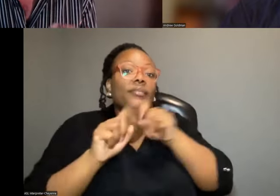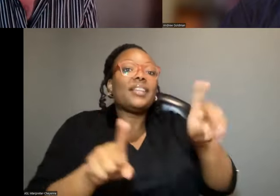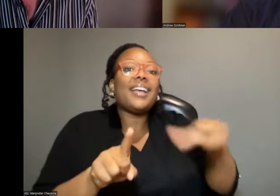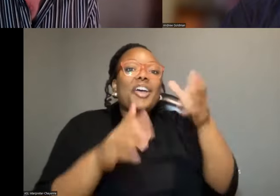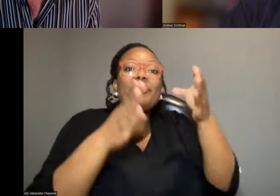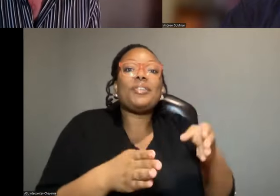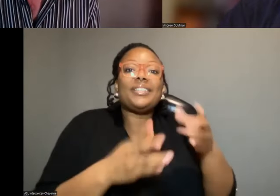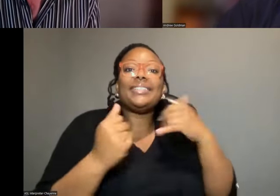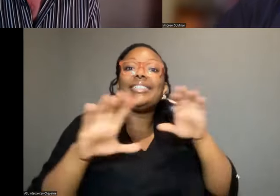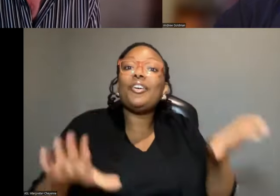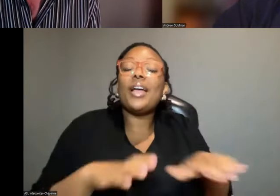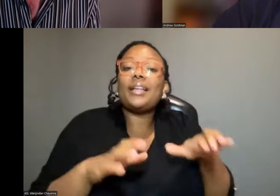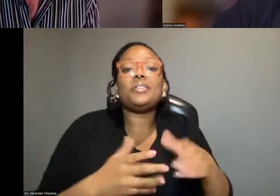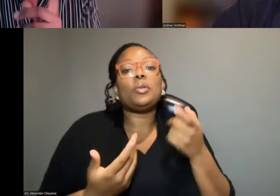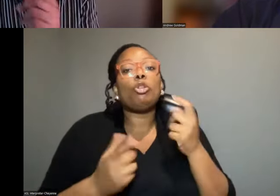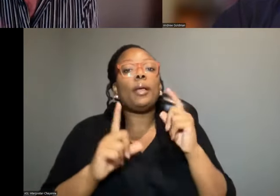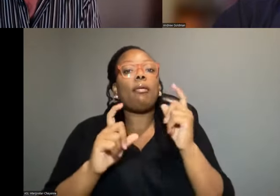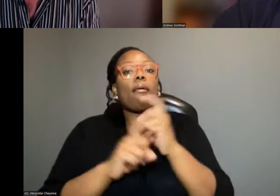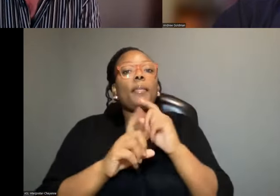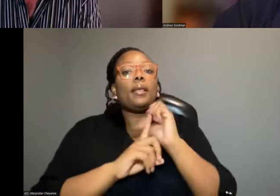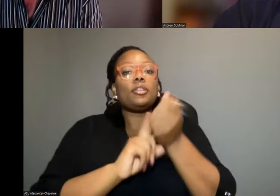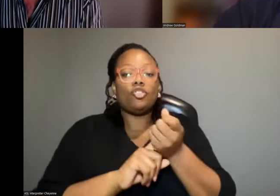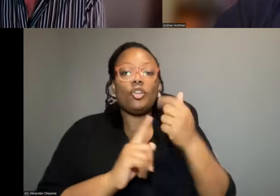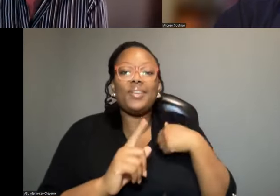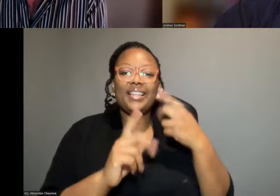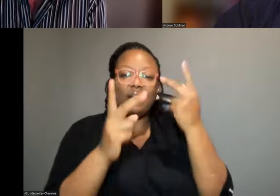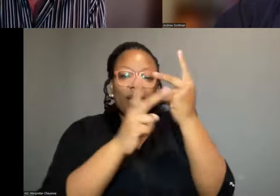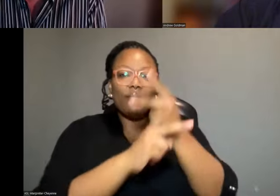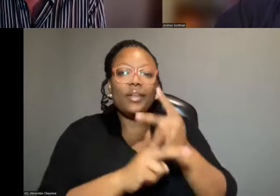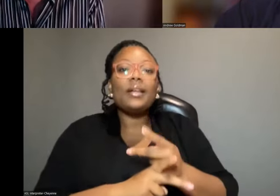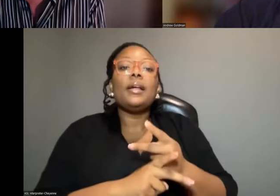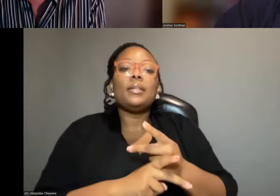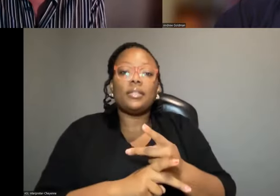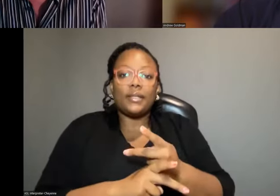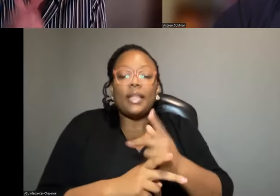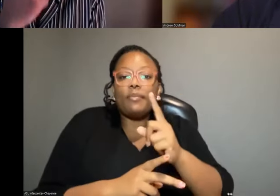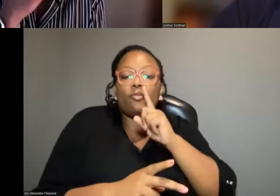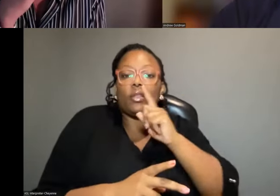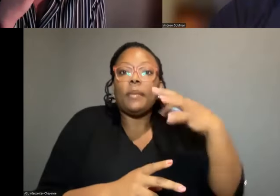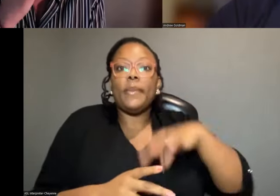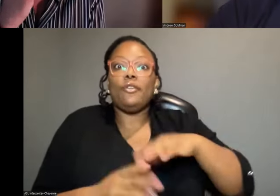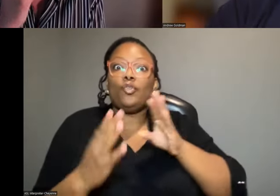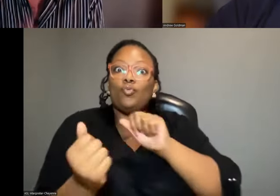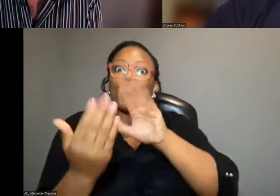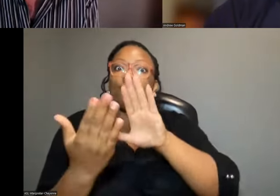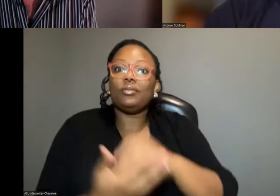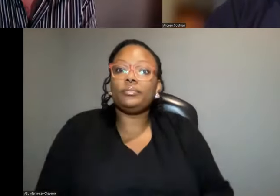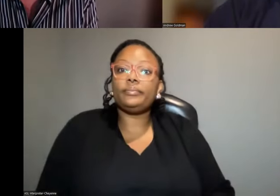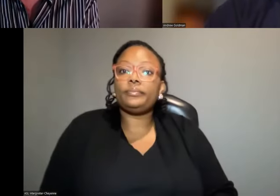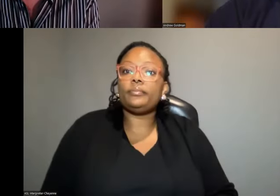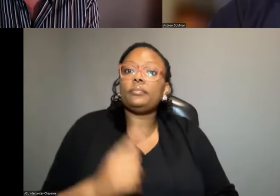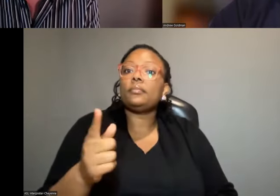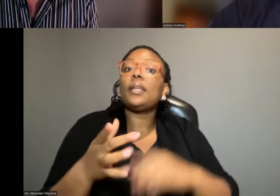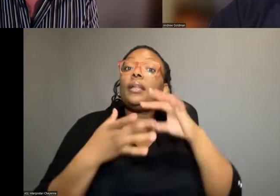it's a bit of a complicated situation that we need to try and unravel, and that would be a very insightful way to do it. Yeah, and in fact, in a related